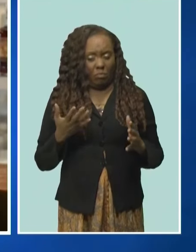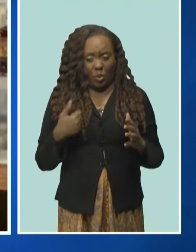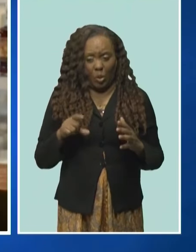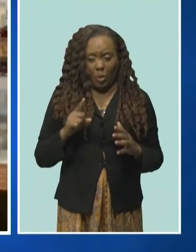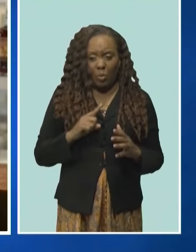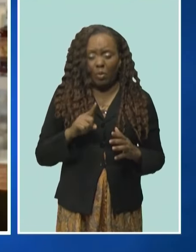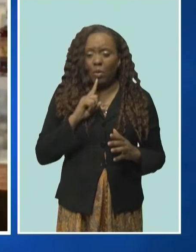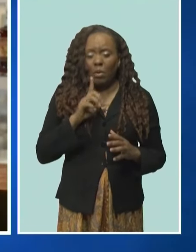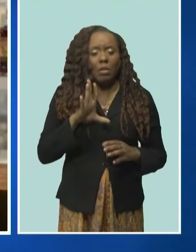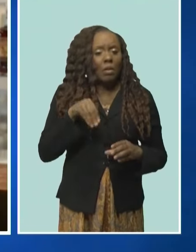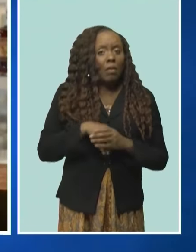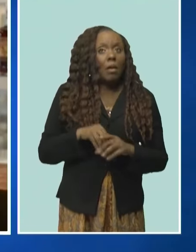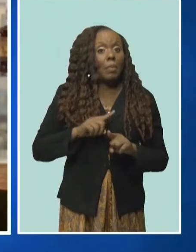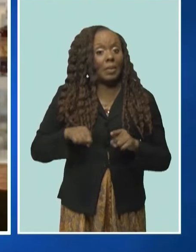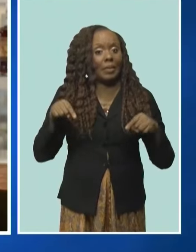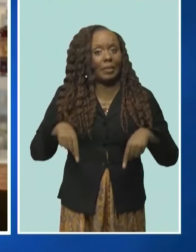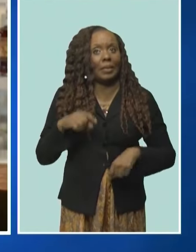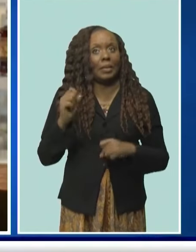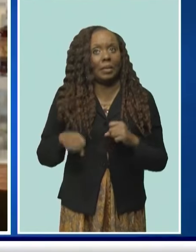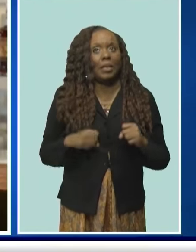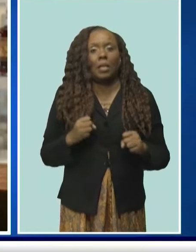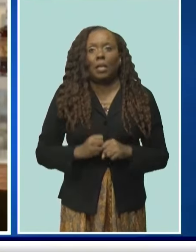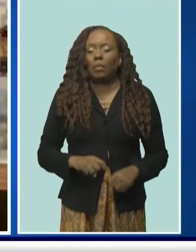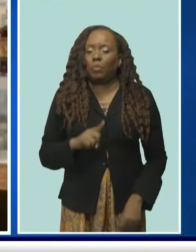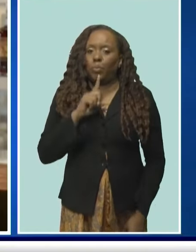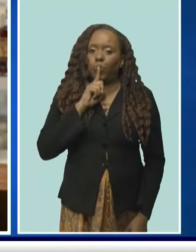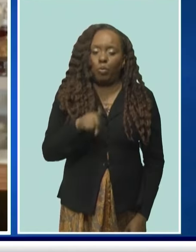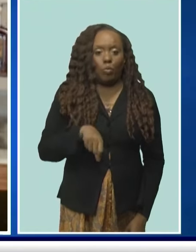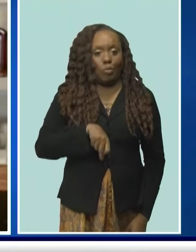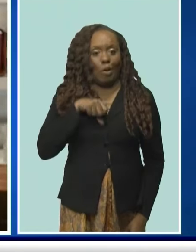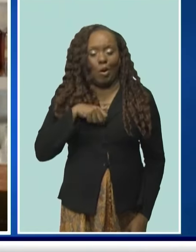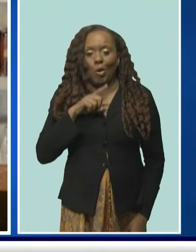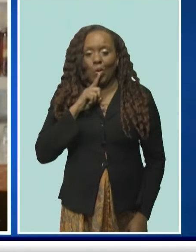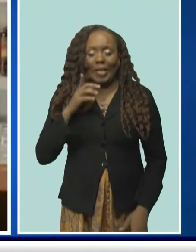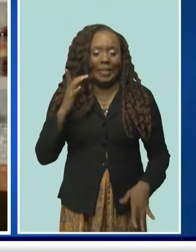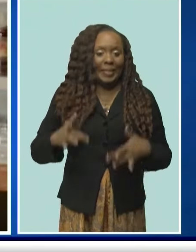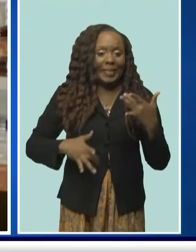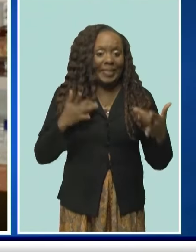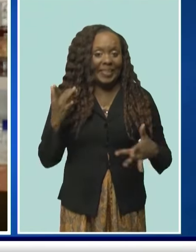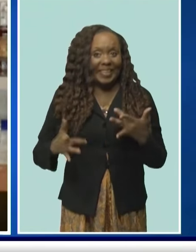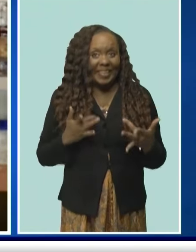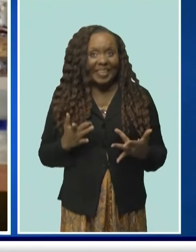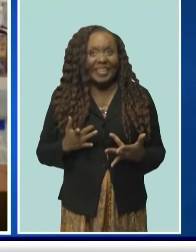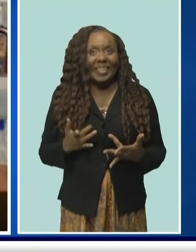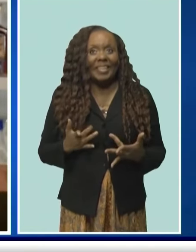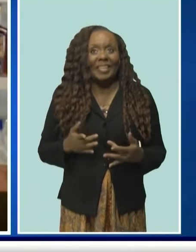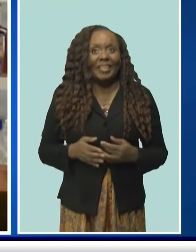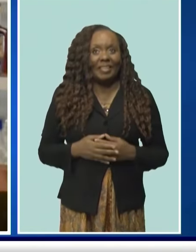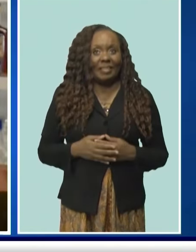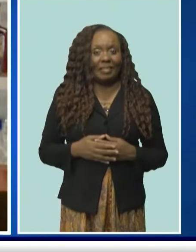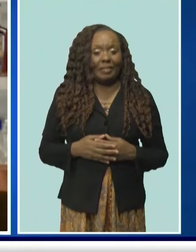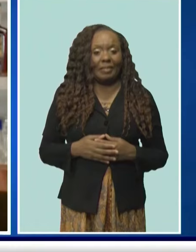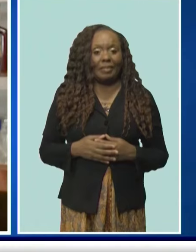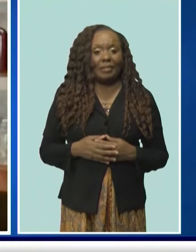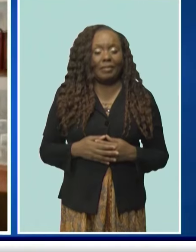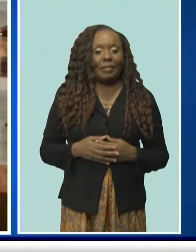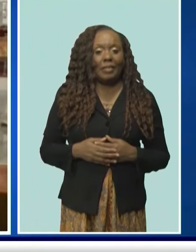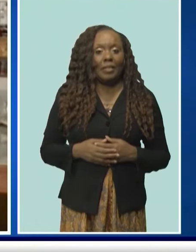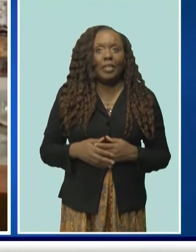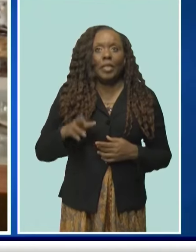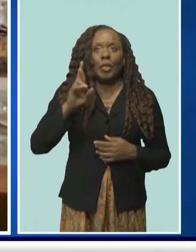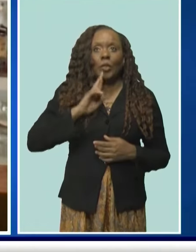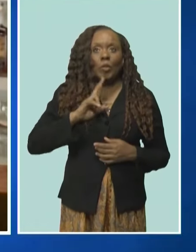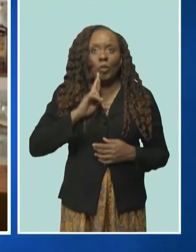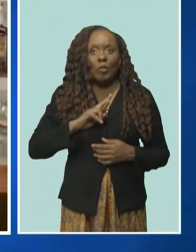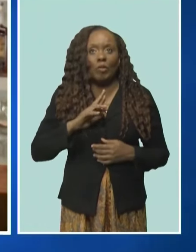this year, we are actually very proud and excited to say that the pouring rum inside Kensington Oval for